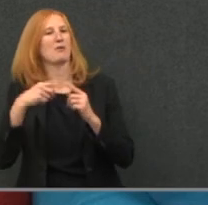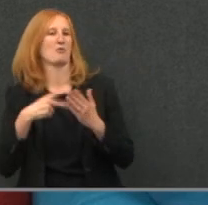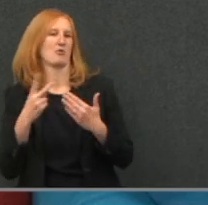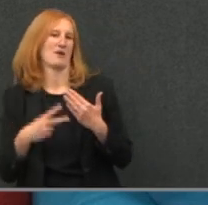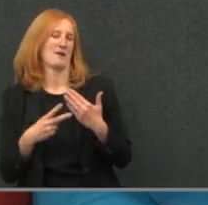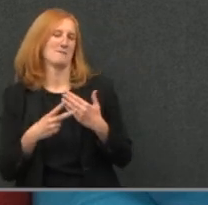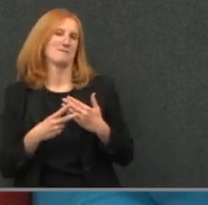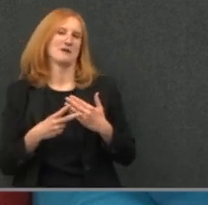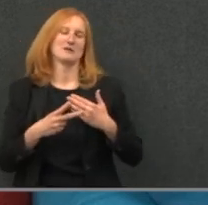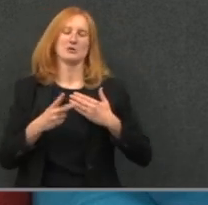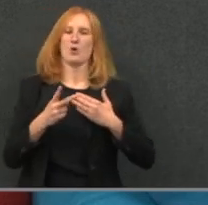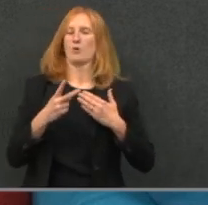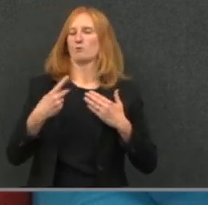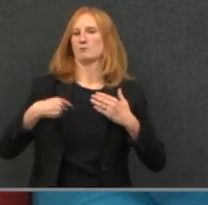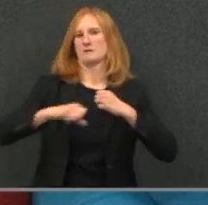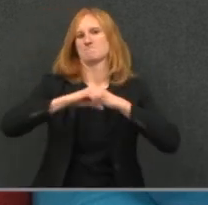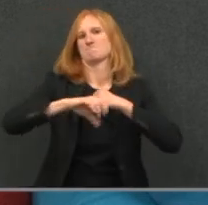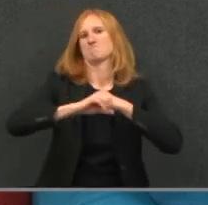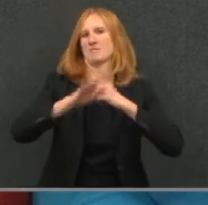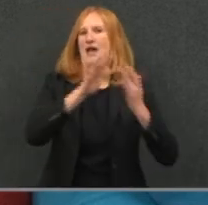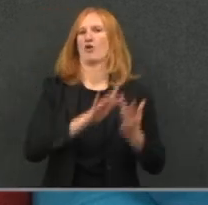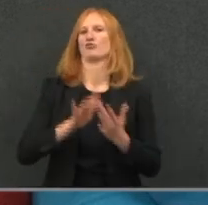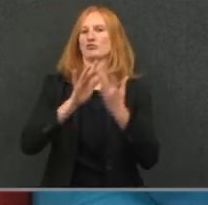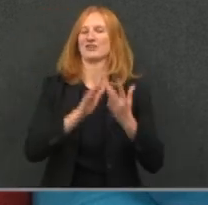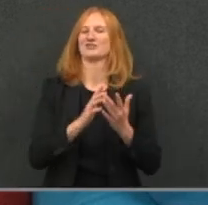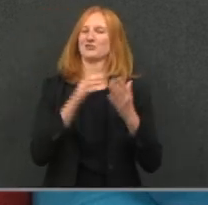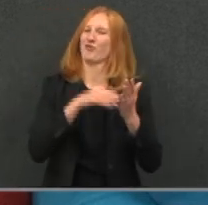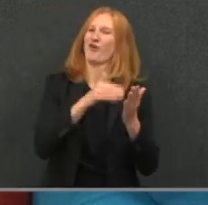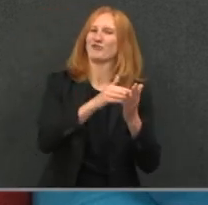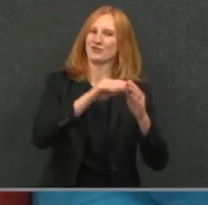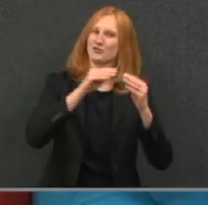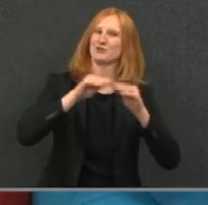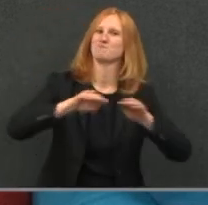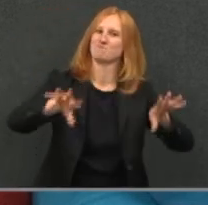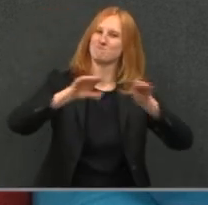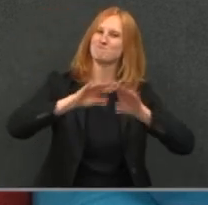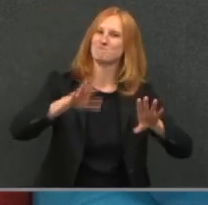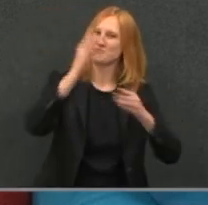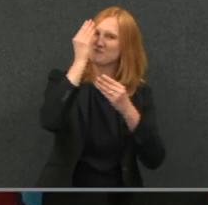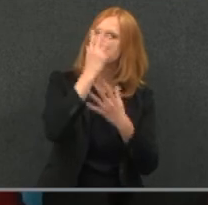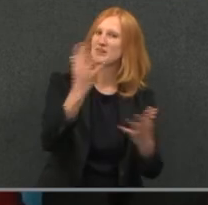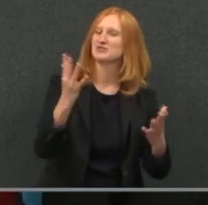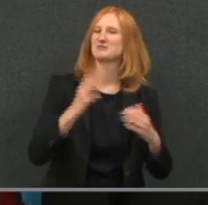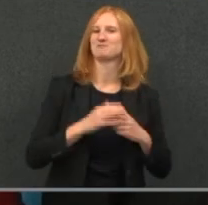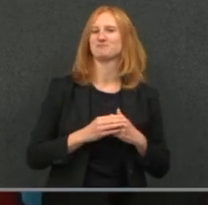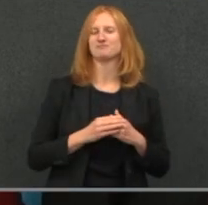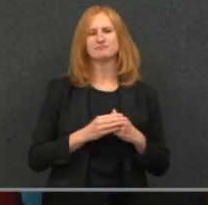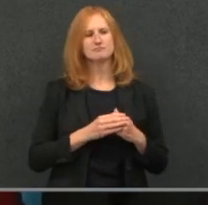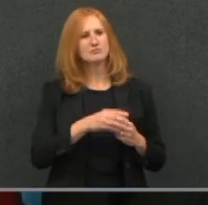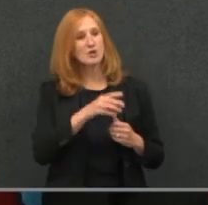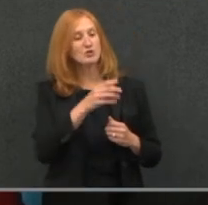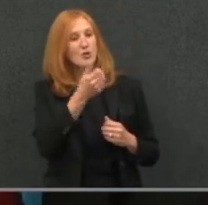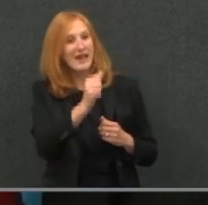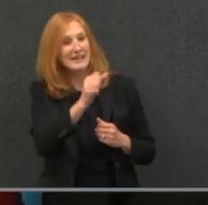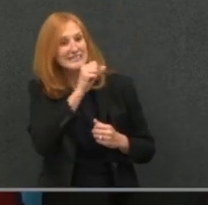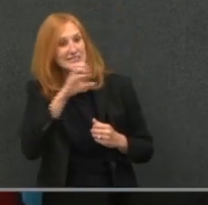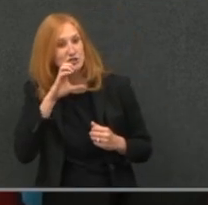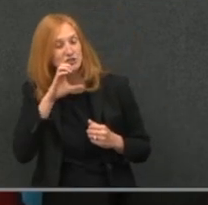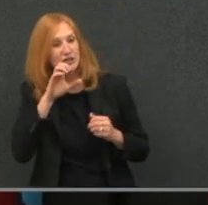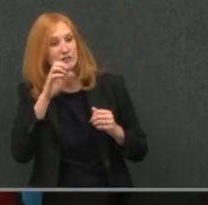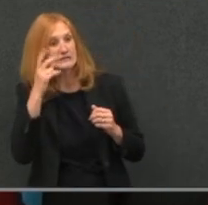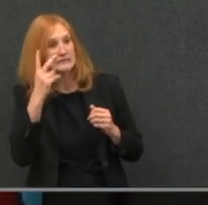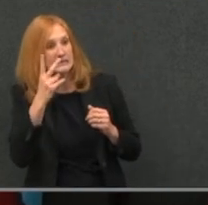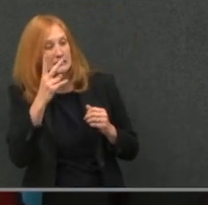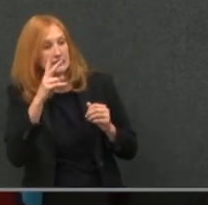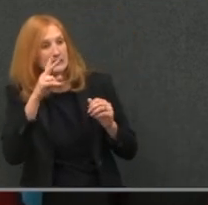we do a lot in the way of outreach to get the word out about what we're providing. Sure. So, if there is a senior center watching now or a